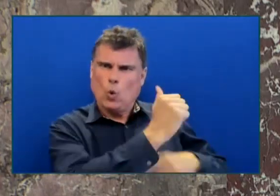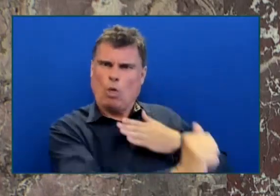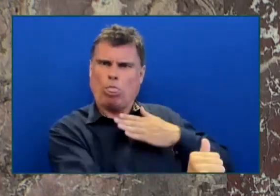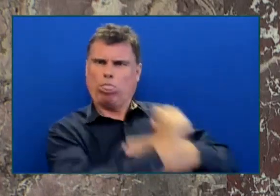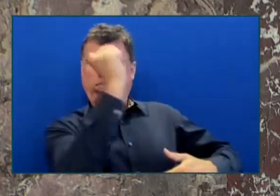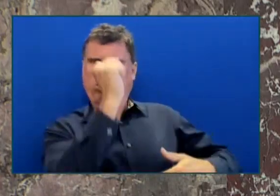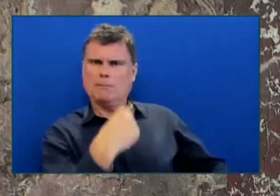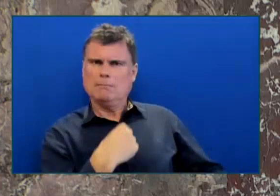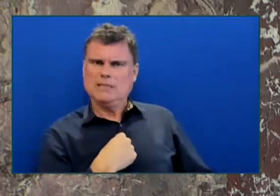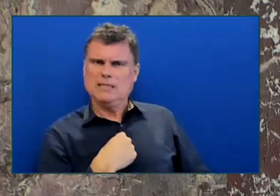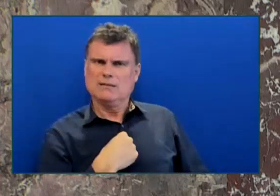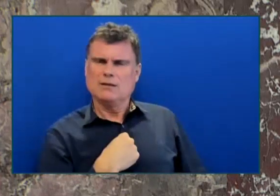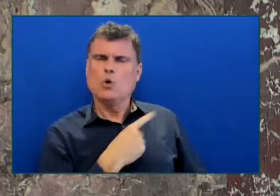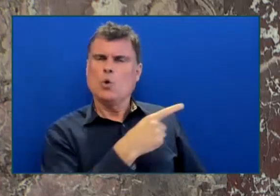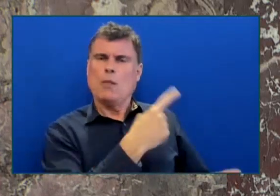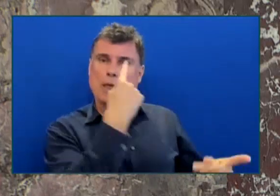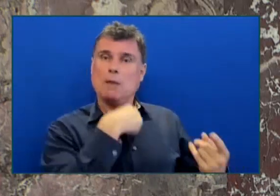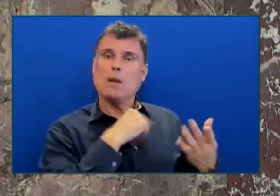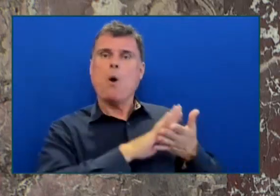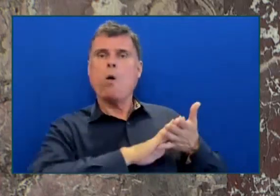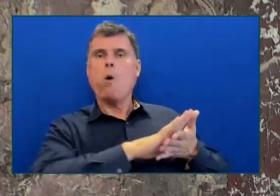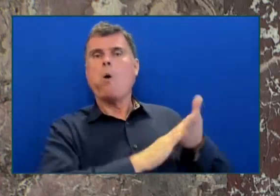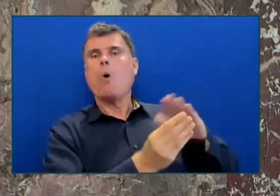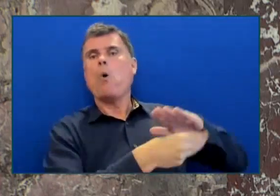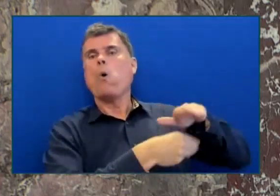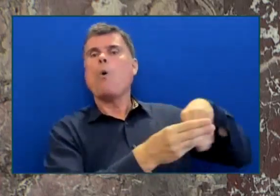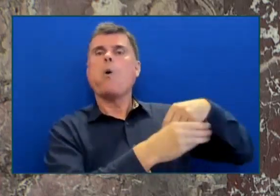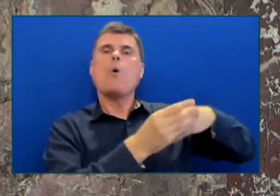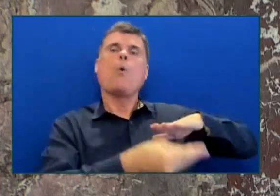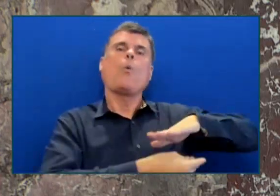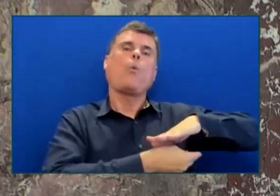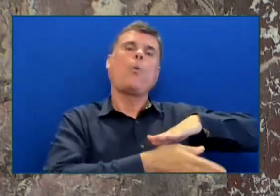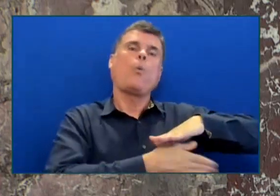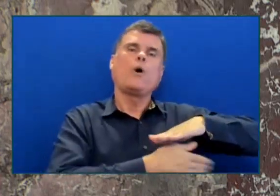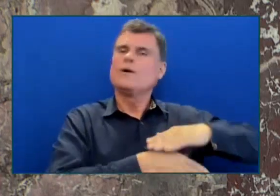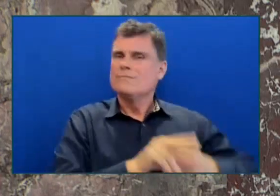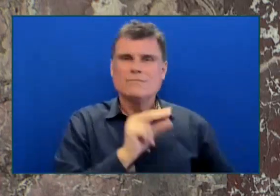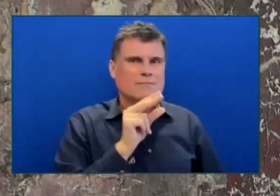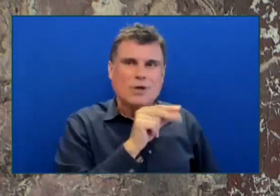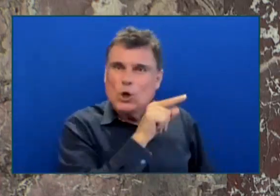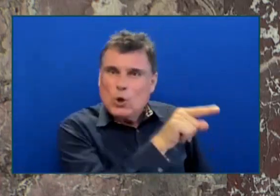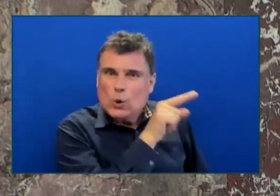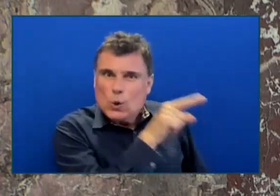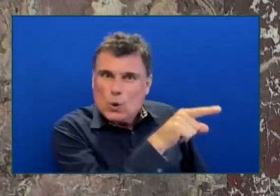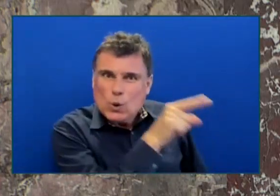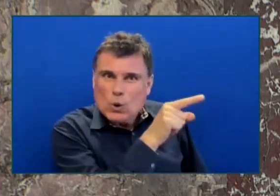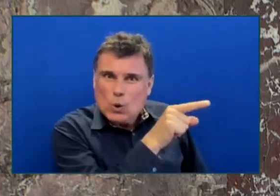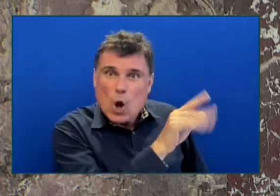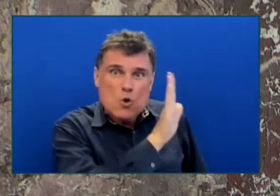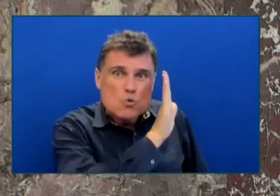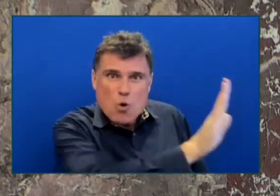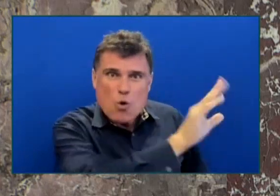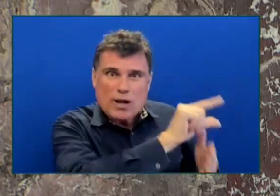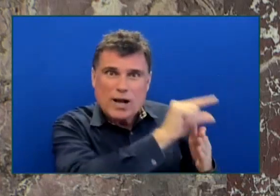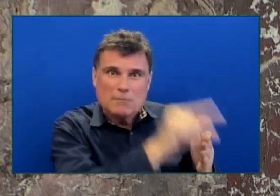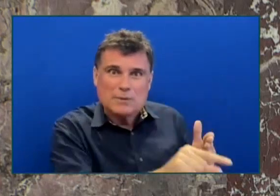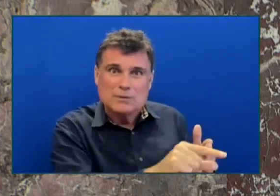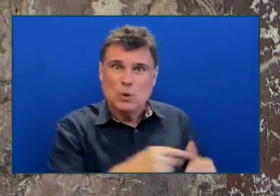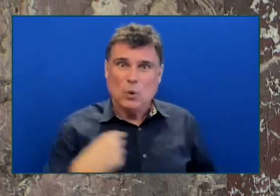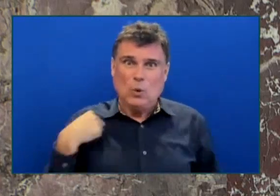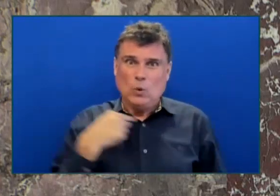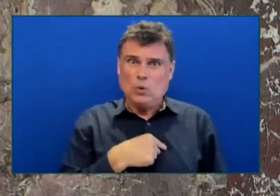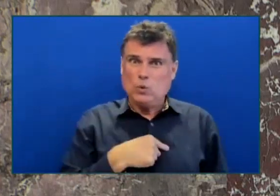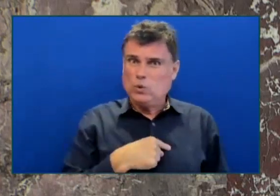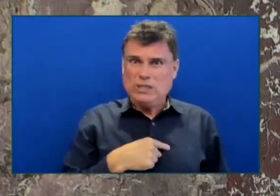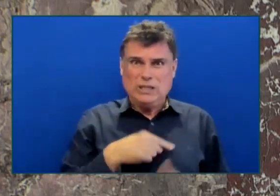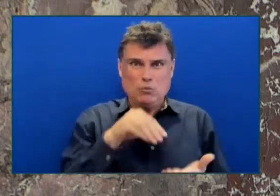Well, when we had the ICBC report about the BC Liberals' time in government, we released it. When we had the money laundering report about the BC Liberals' time in